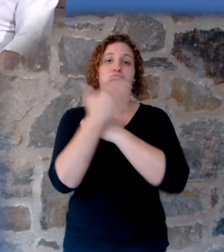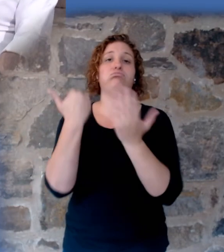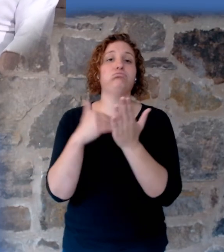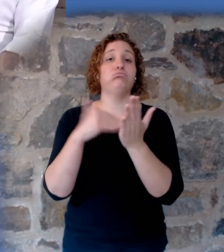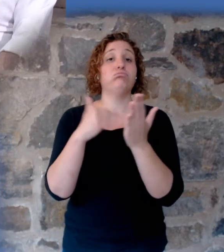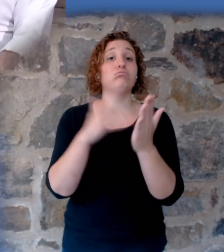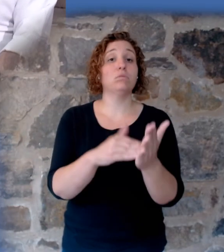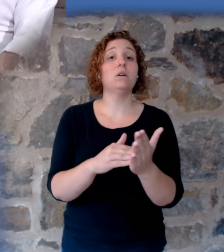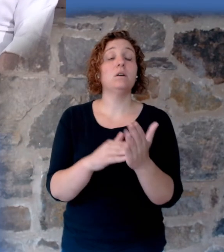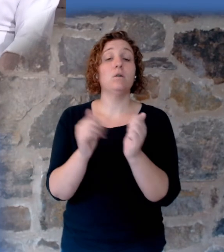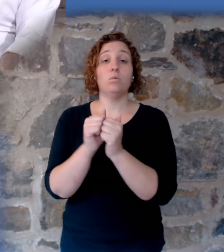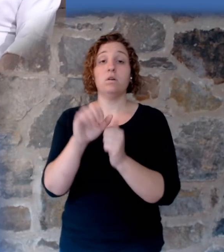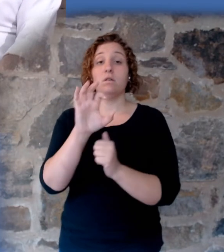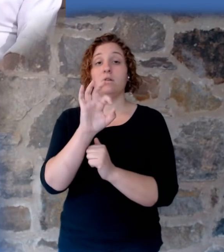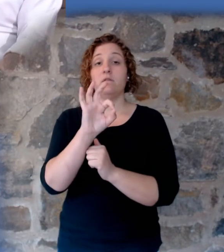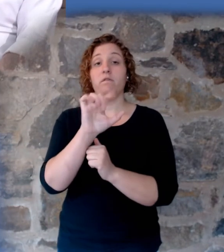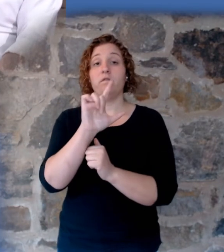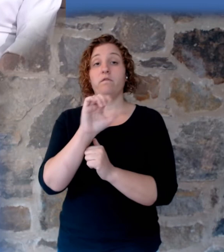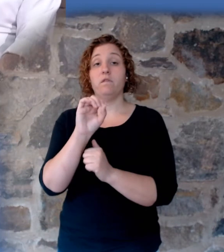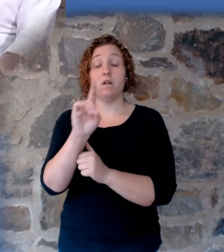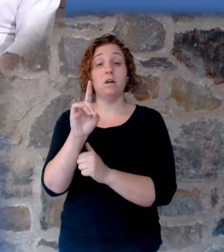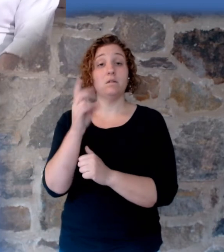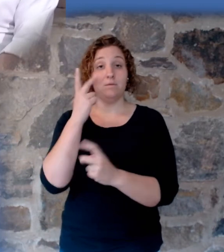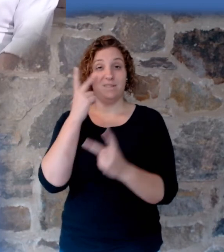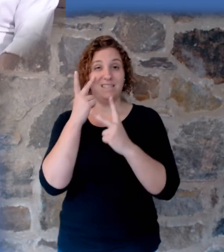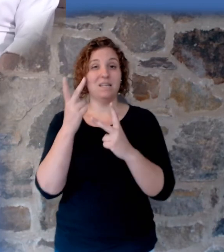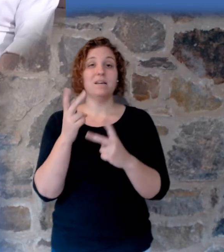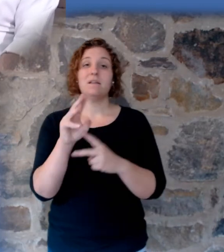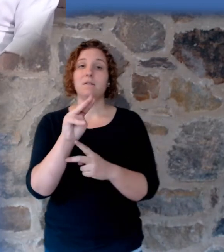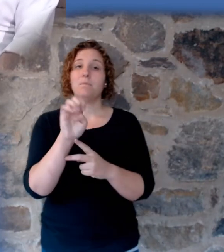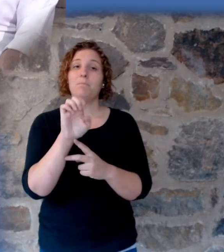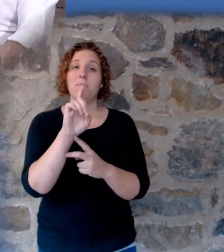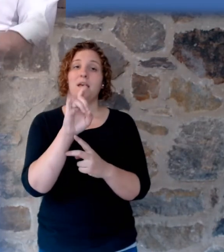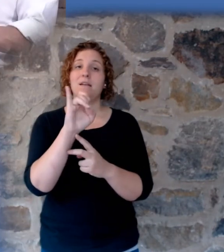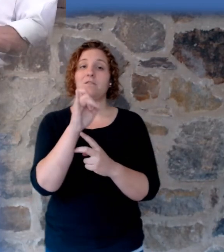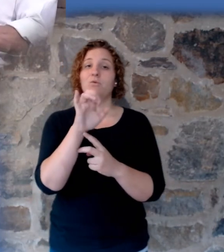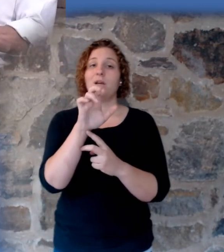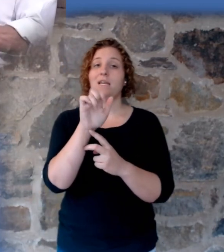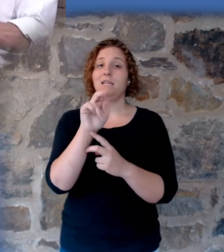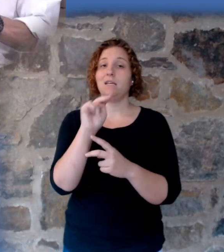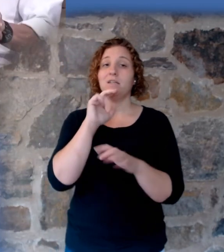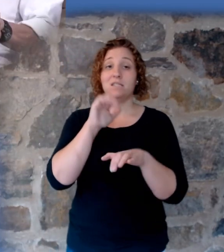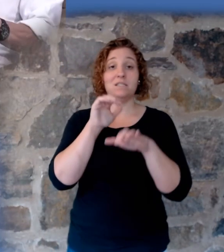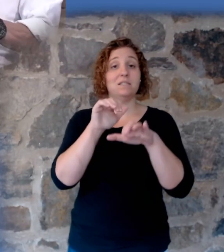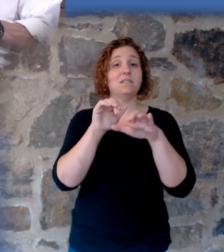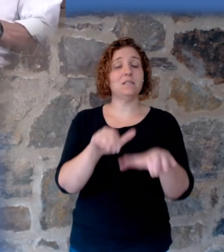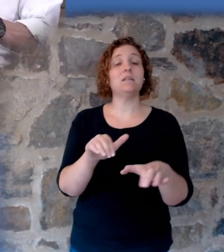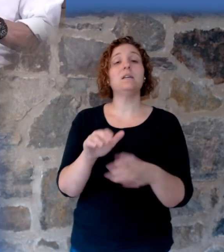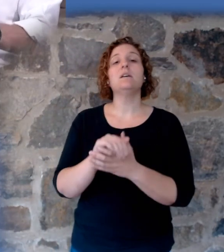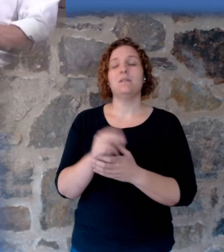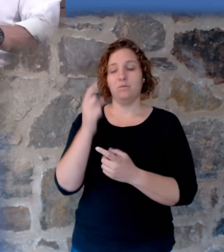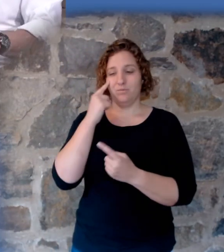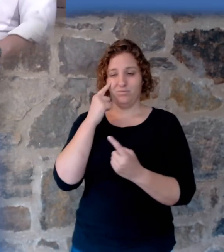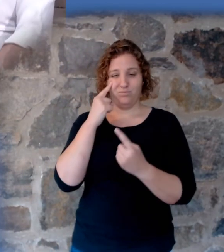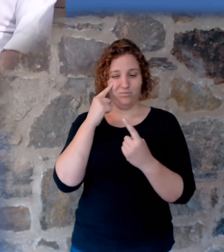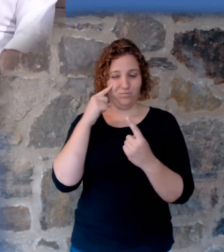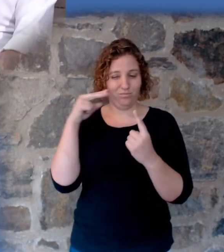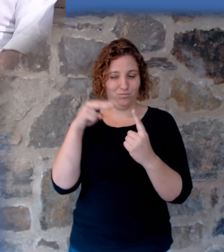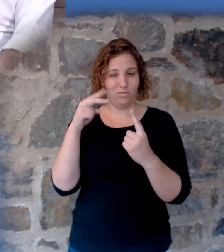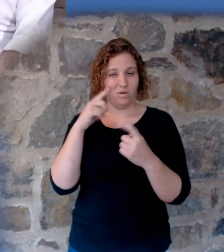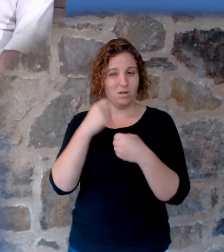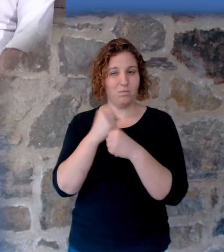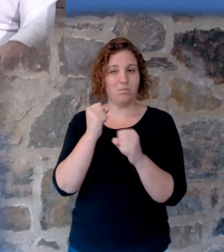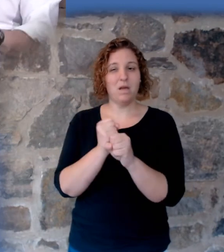So here they were looking at the Mediterranean Sea and this came out in 2009 and as they looked at it they said, well we think this thing formed when the dam breached around